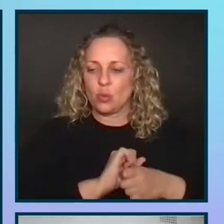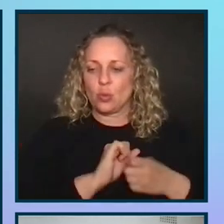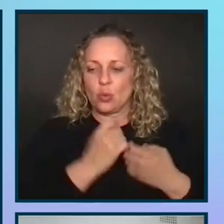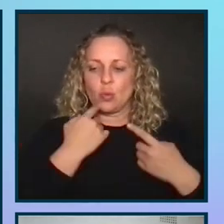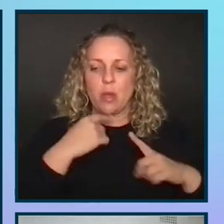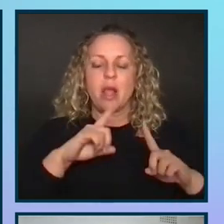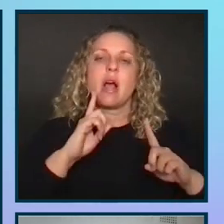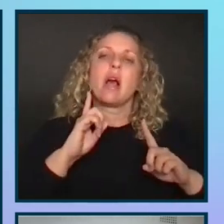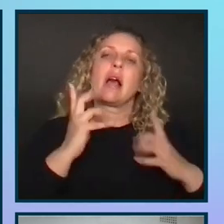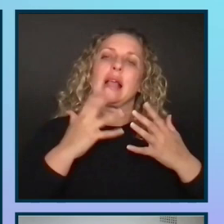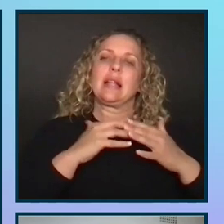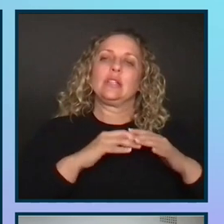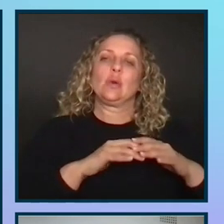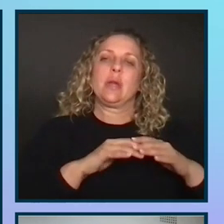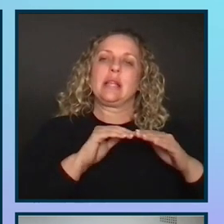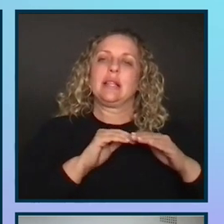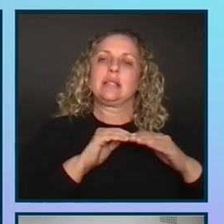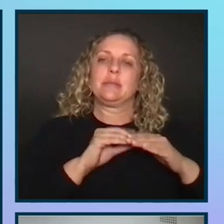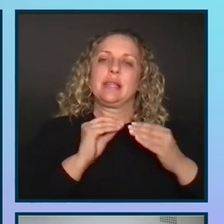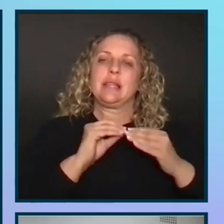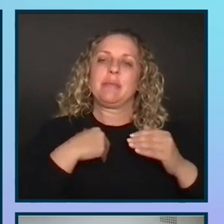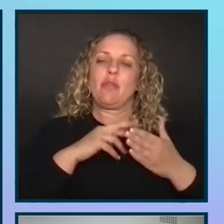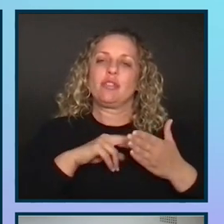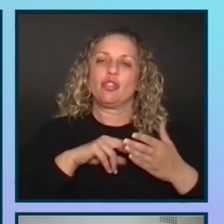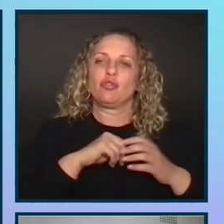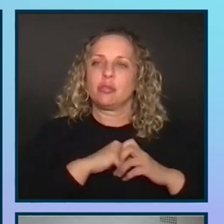integrating accessibility into my research.